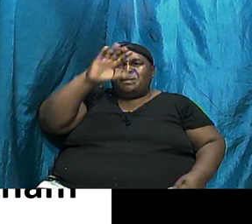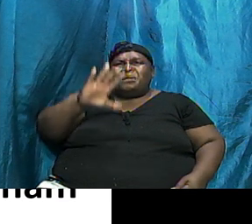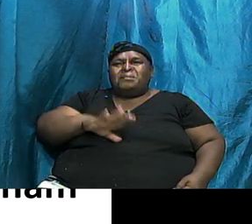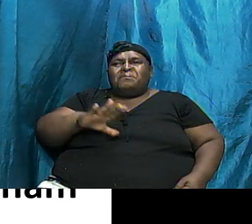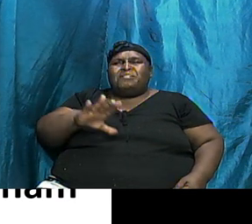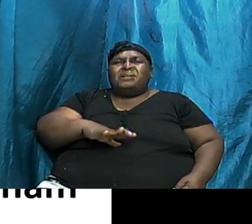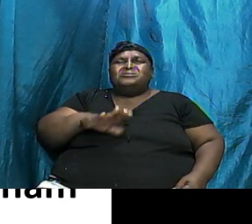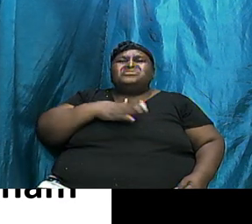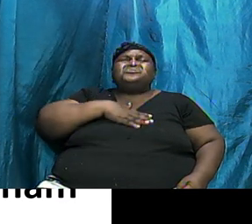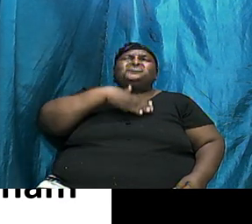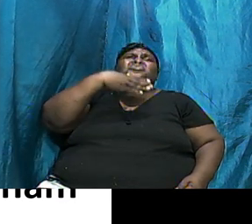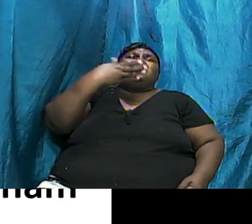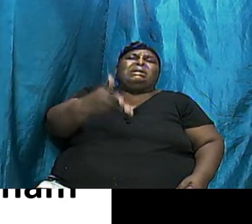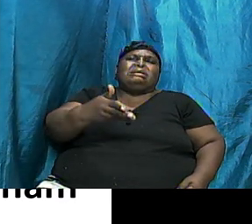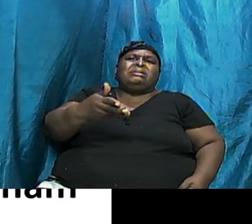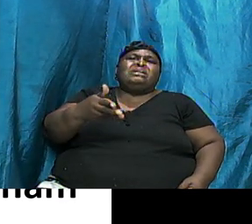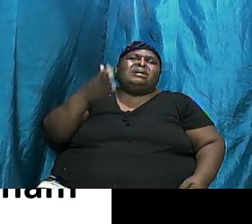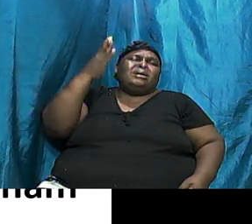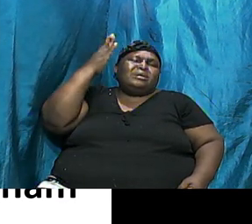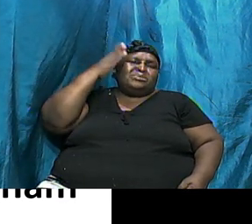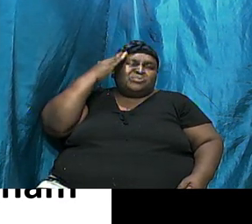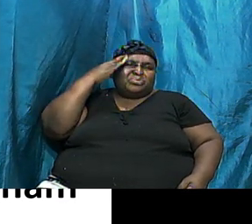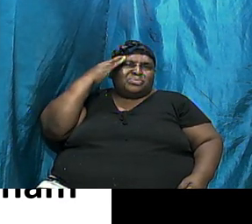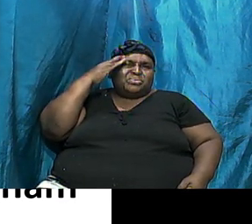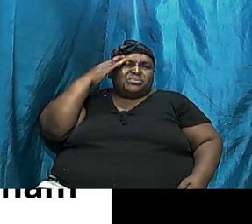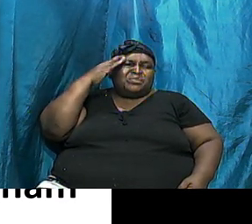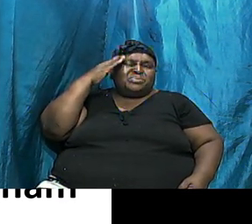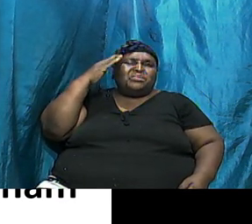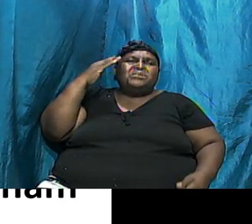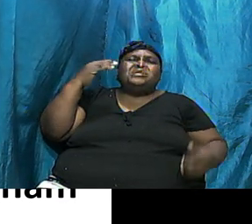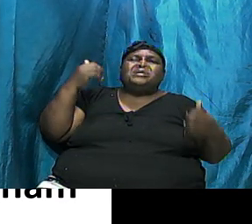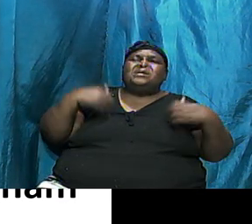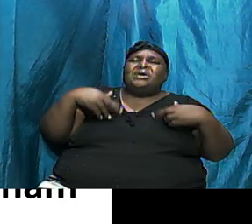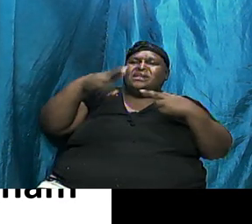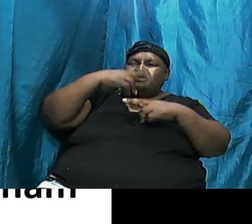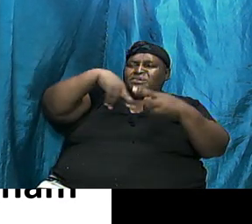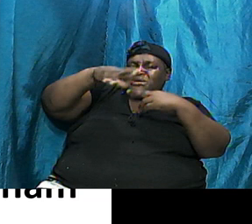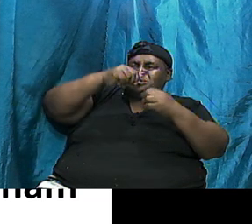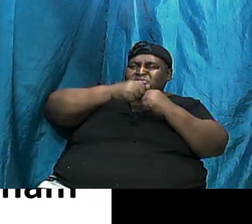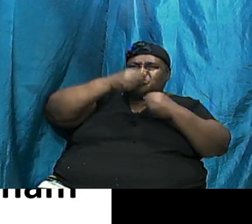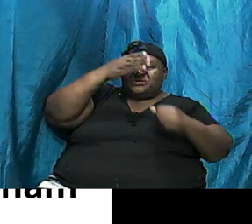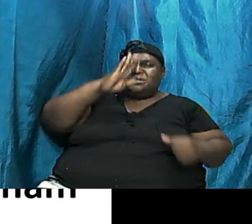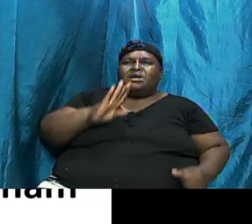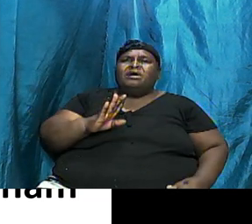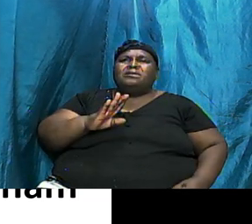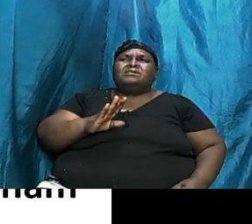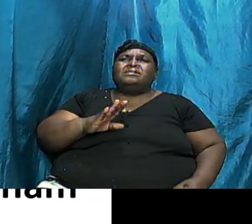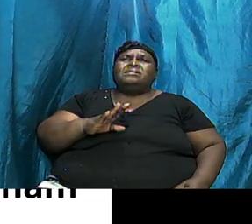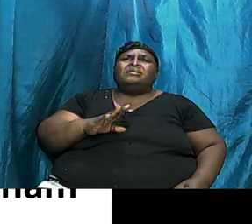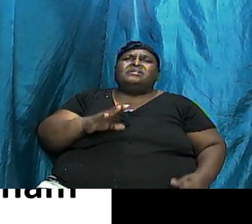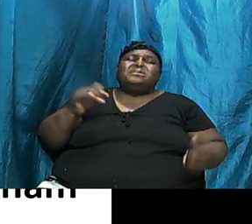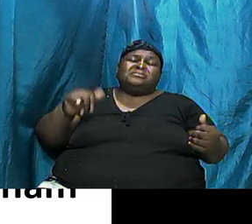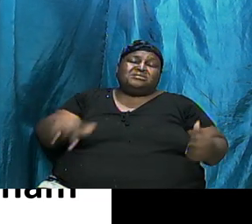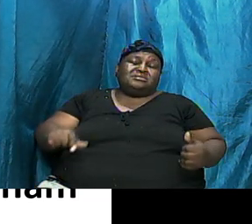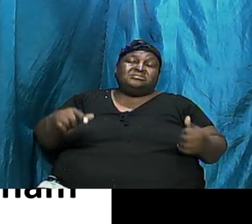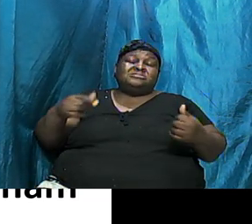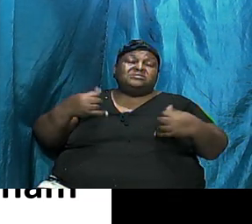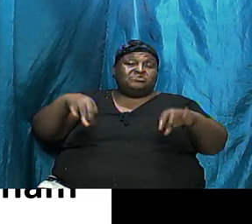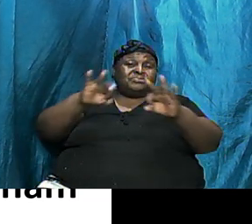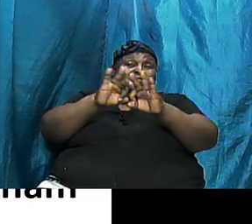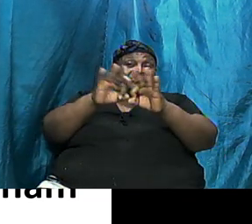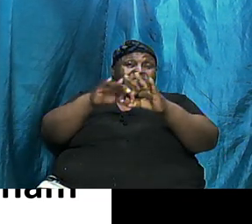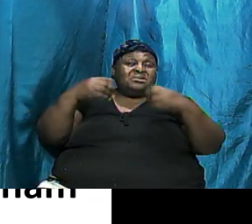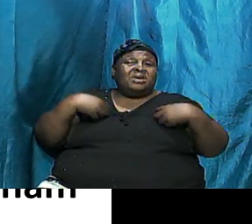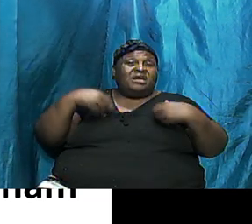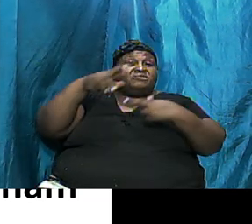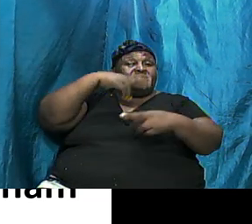Willing Because He Now Knew He Now Had A Relationship With God And It Is Important Brothers And Sisters To Have